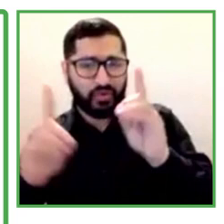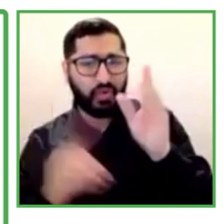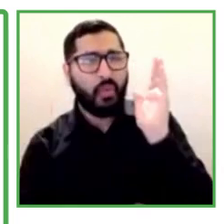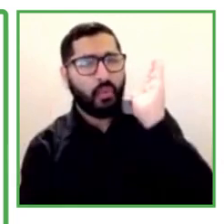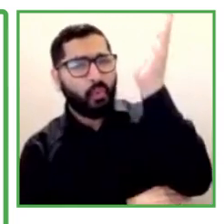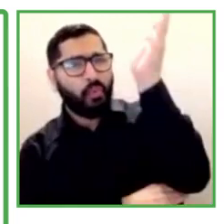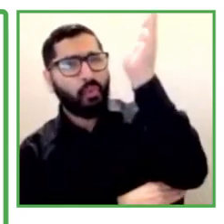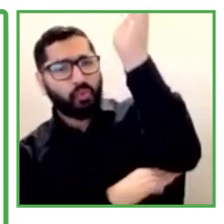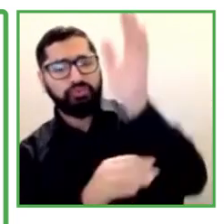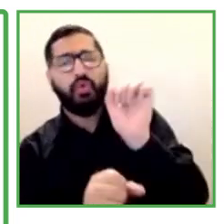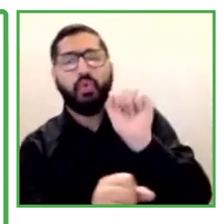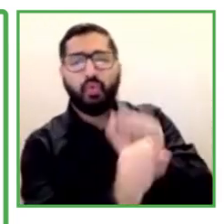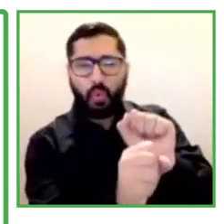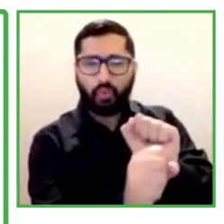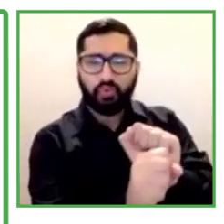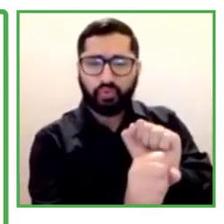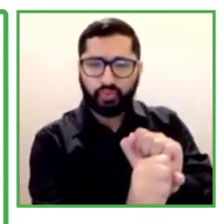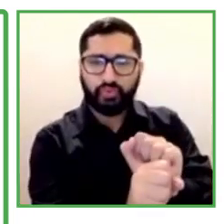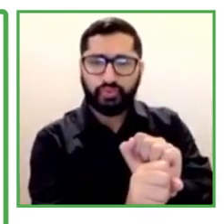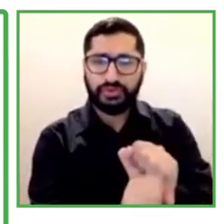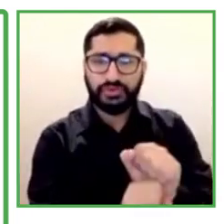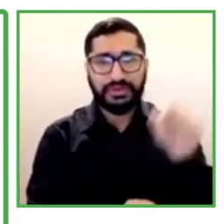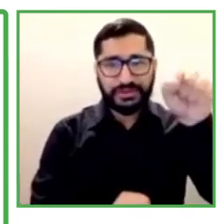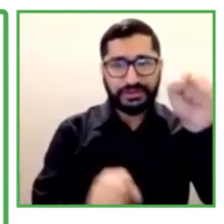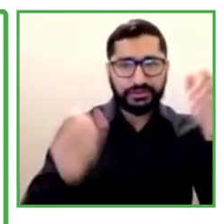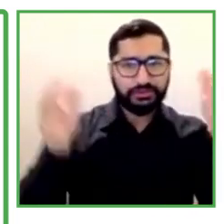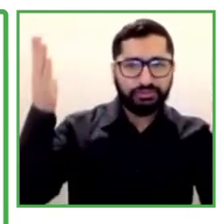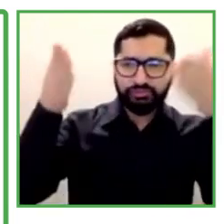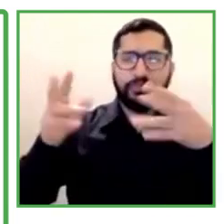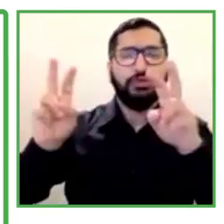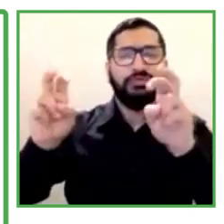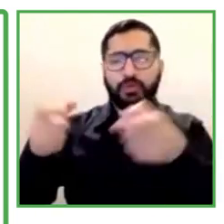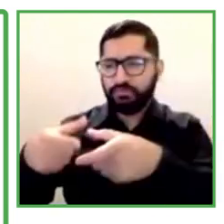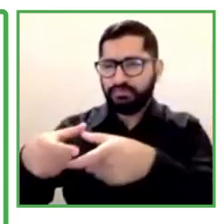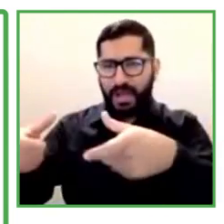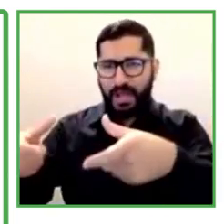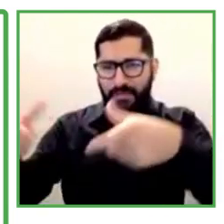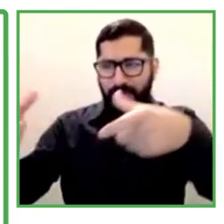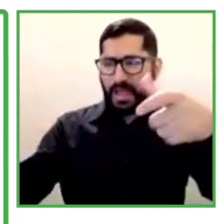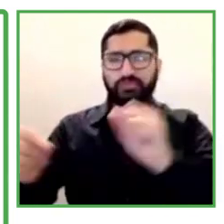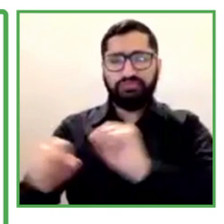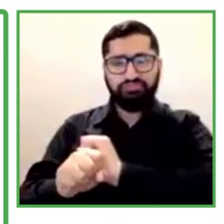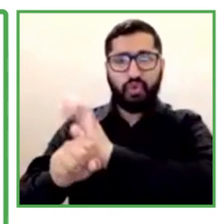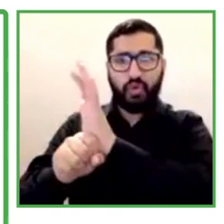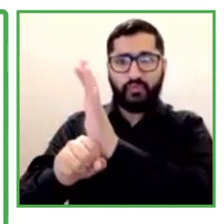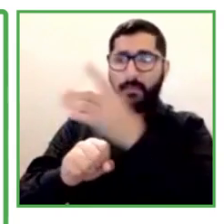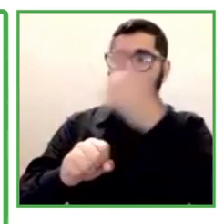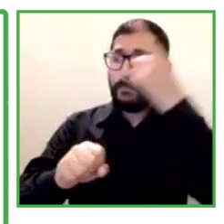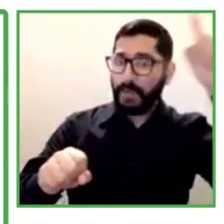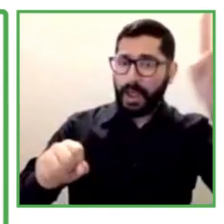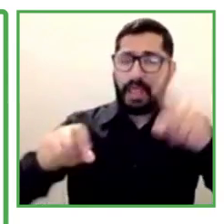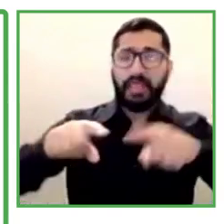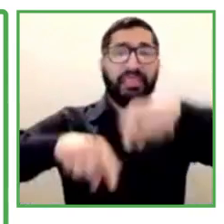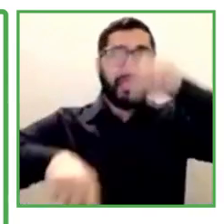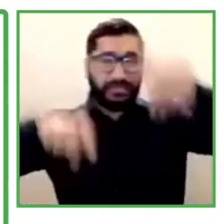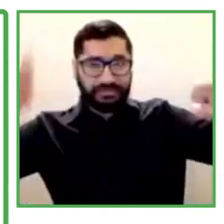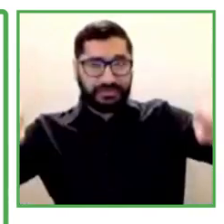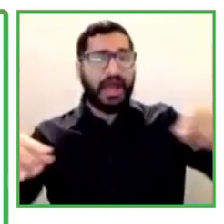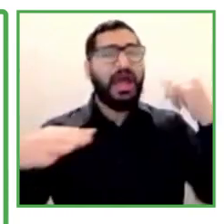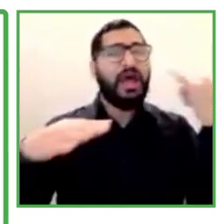inclusion have already been discussed a lot in HR literature for many years.